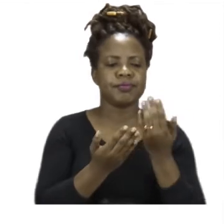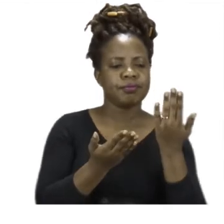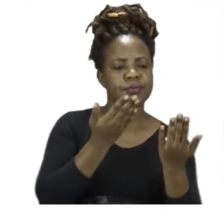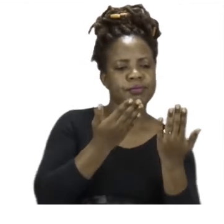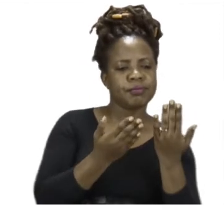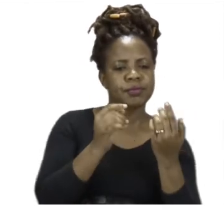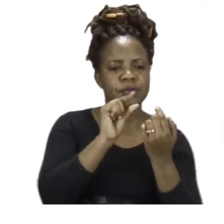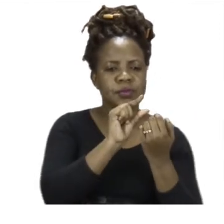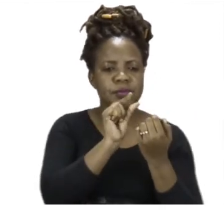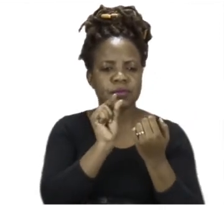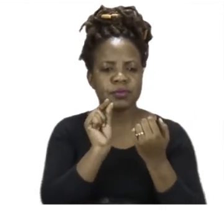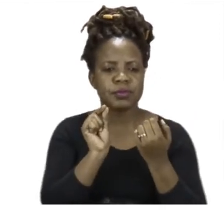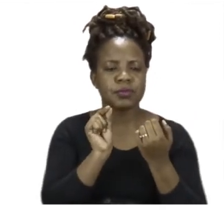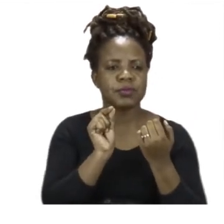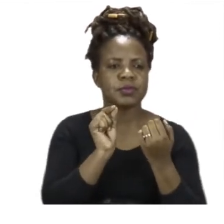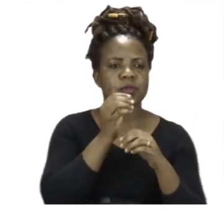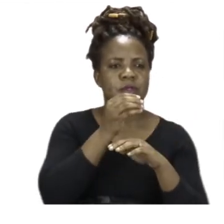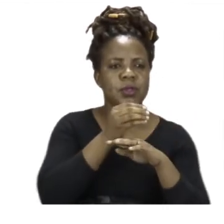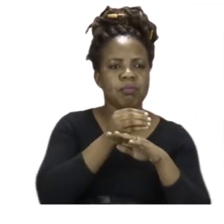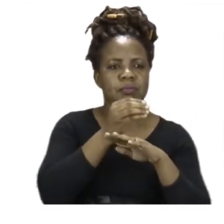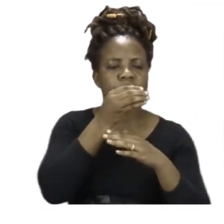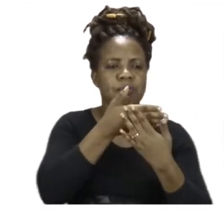Which one do you think is the next one?